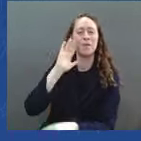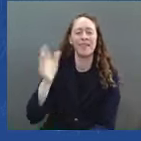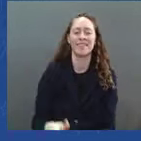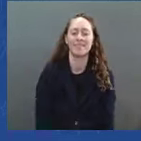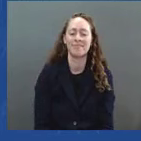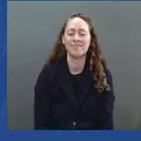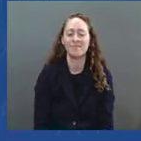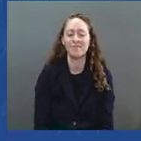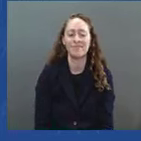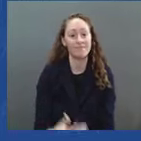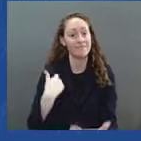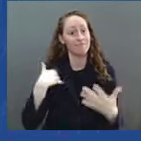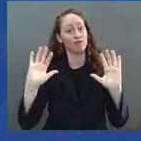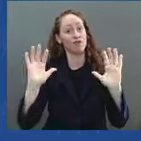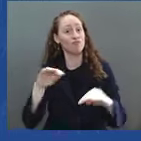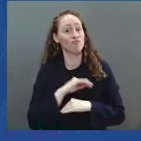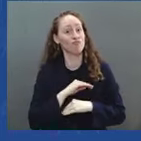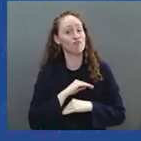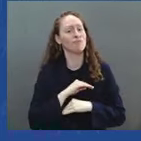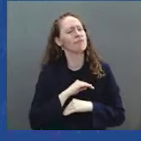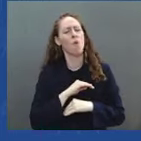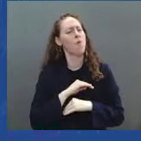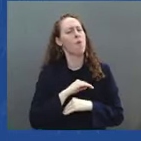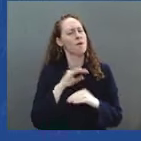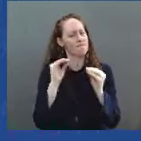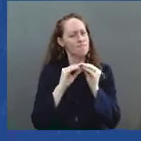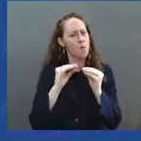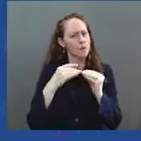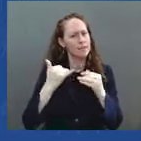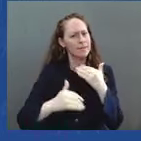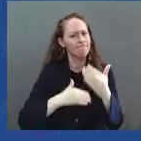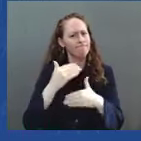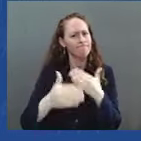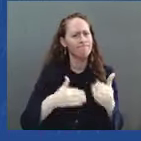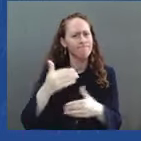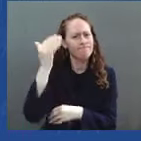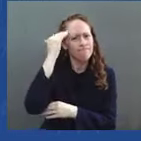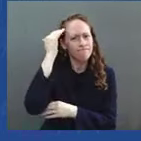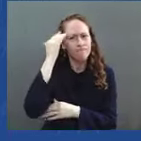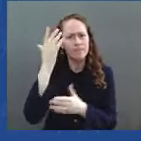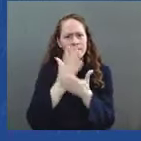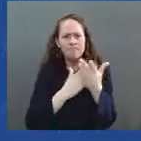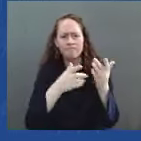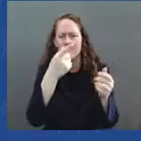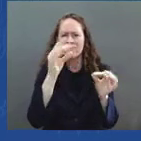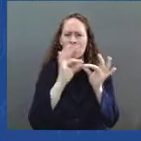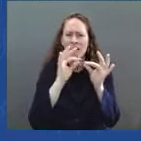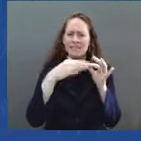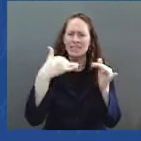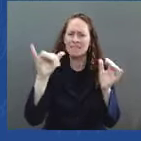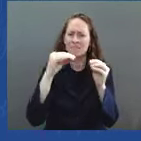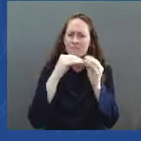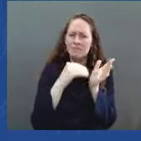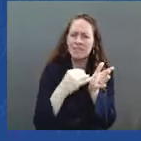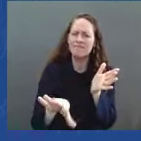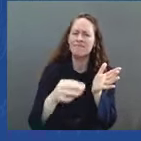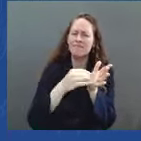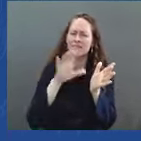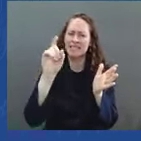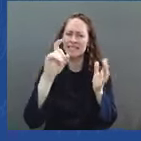control. Putin's invasion of Ukraine has driven up gas prices and food prices all over the world.